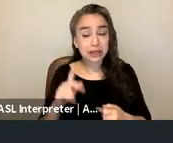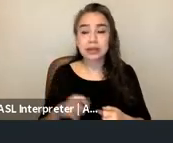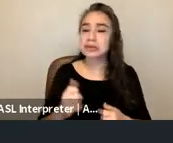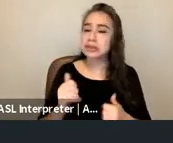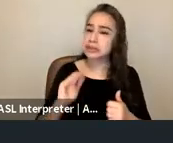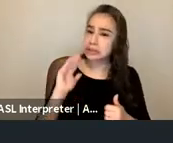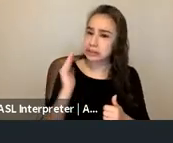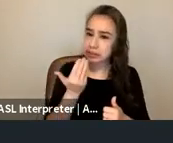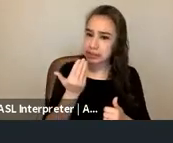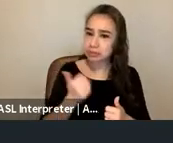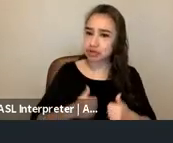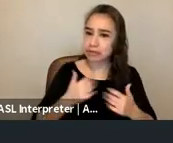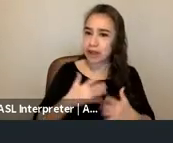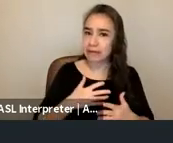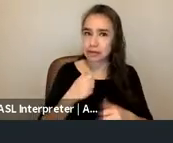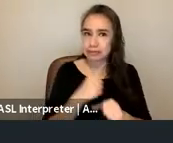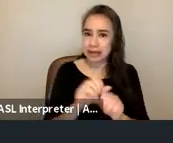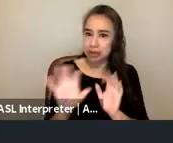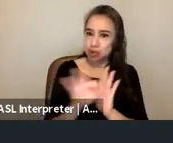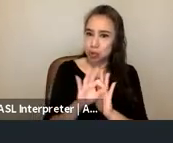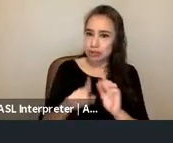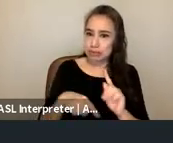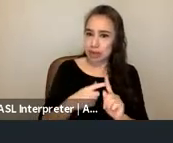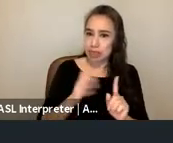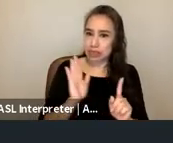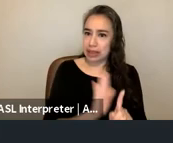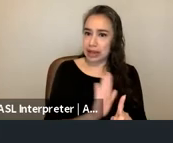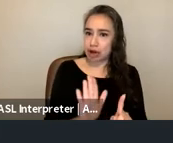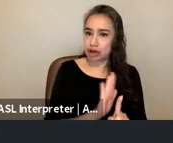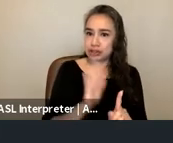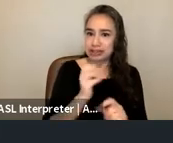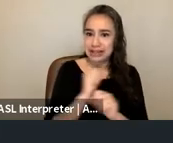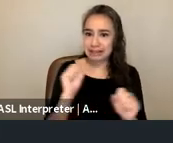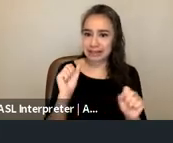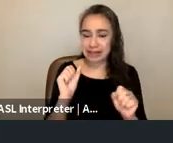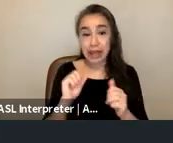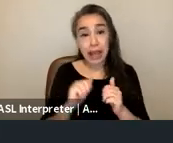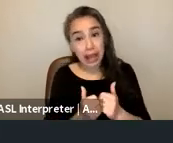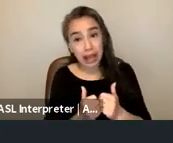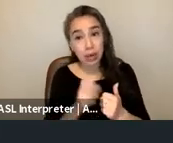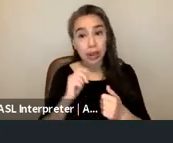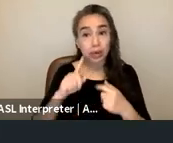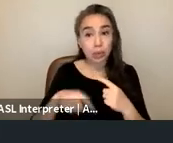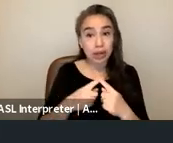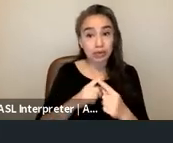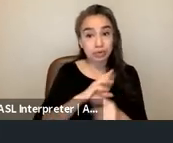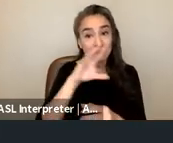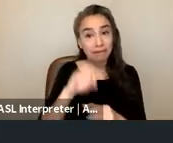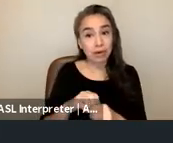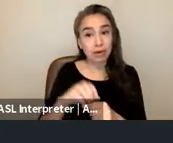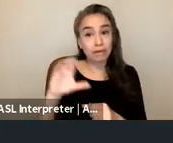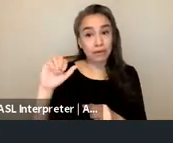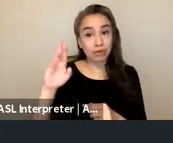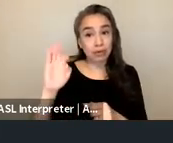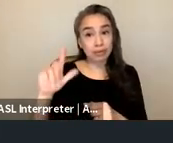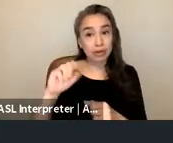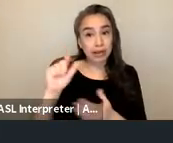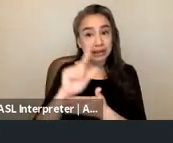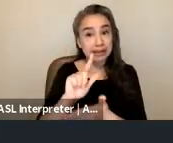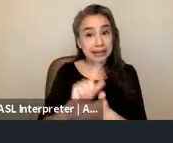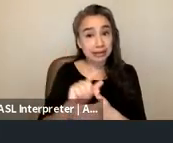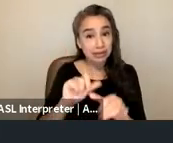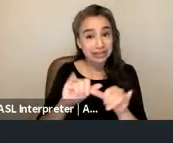rational choice about their own safety when deciding how and when to engage in criminal legal systems the state